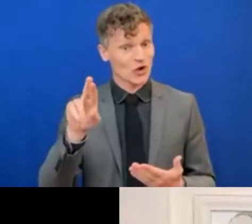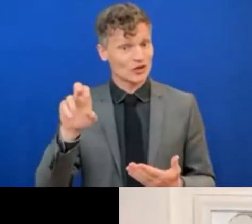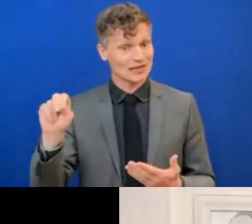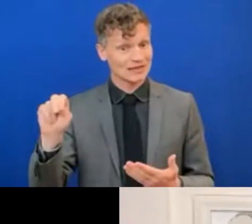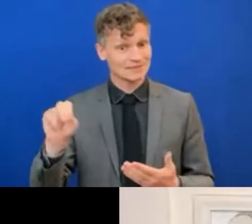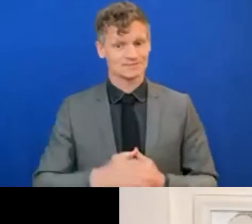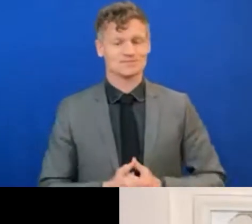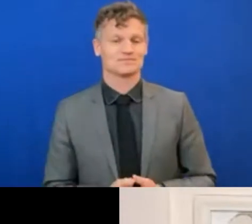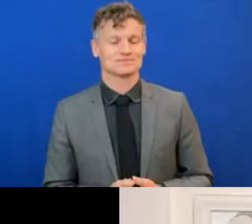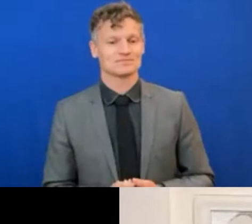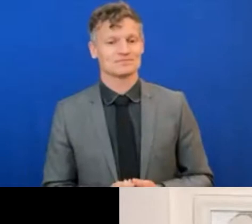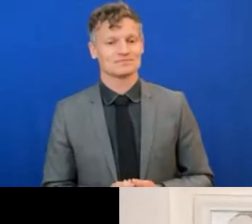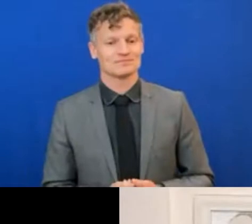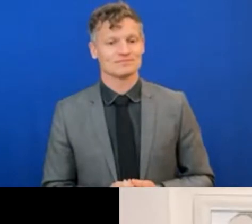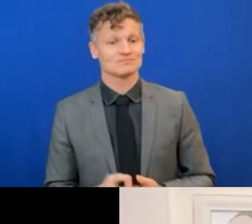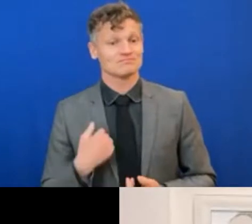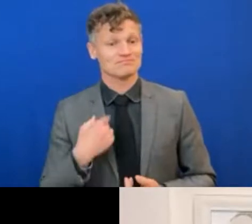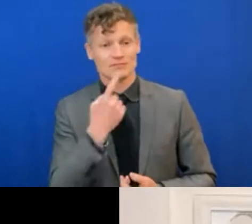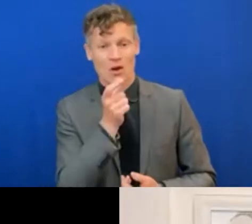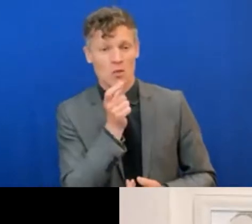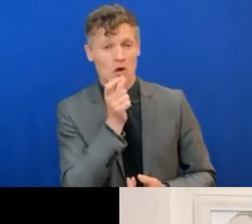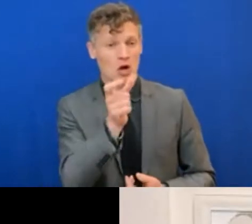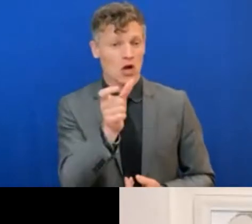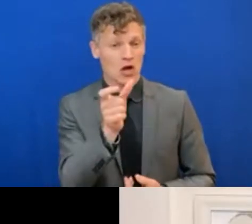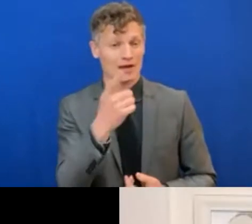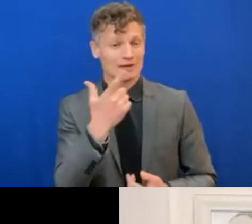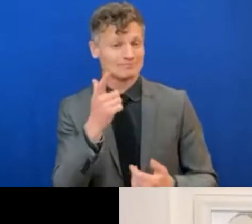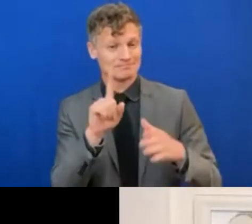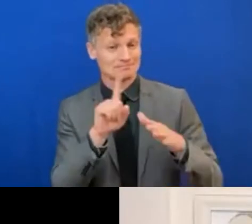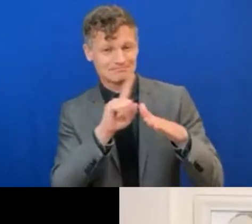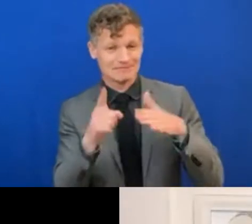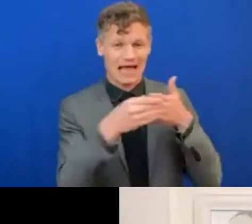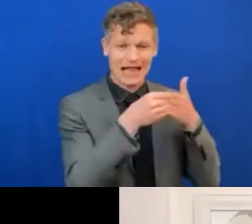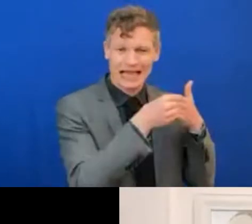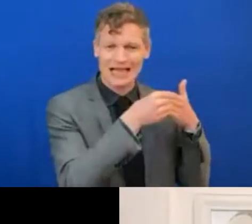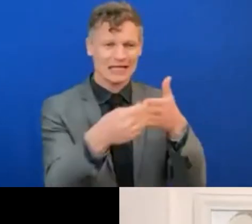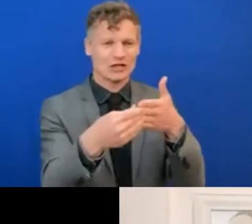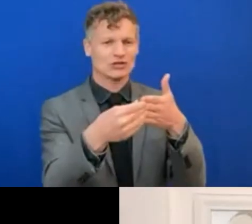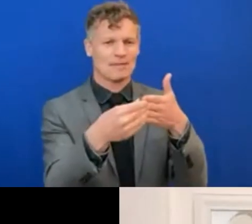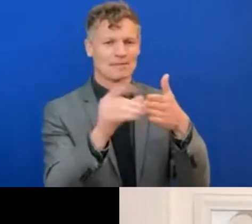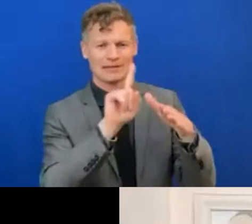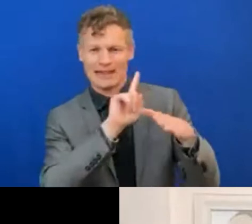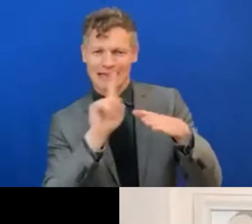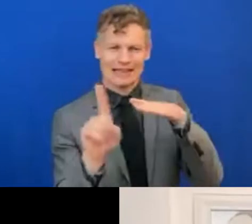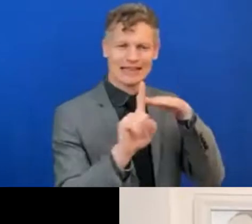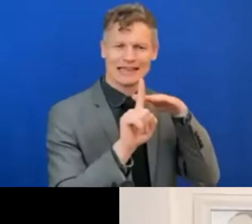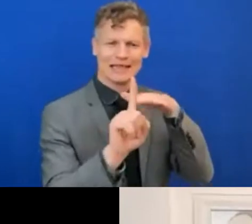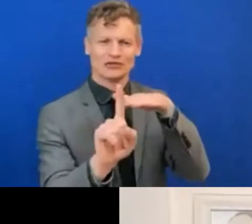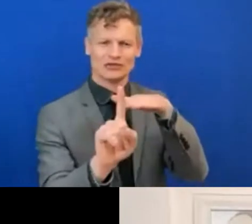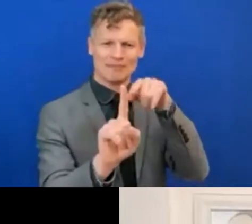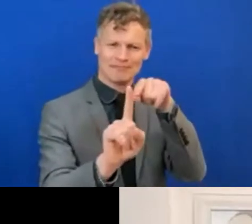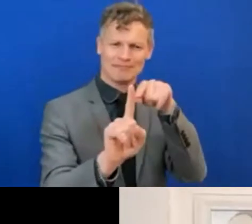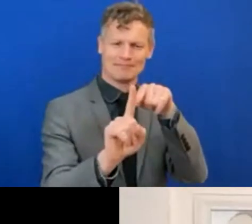Doreen, I'm going to say leadership, leadership, leadership. Okay. Emilsé.